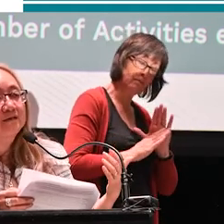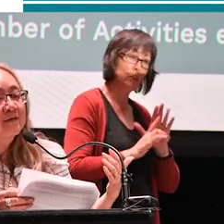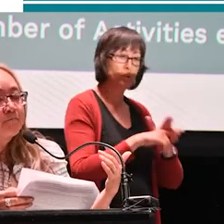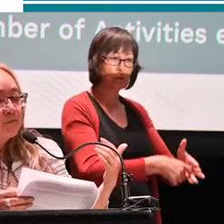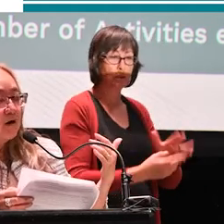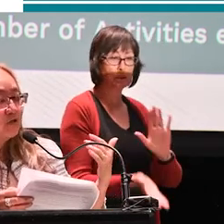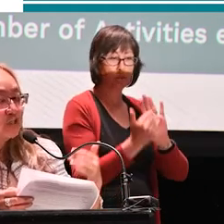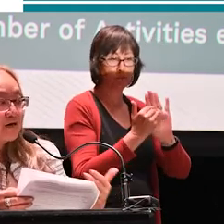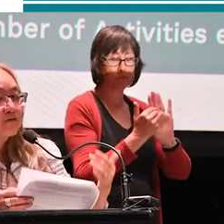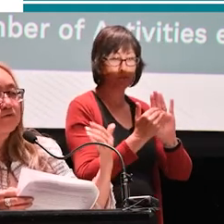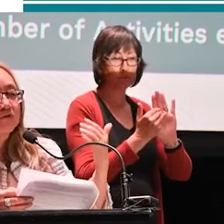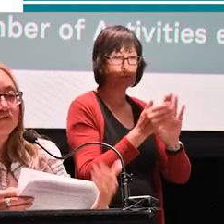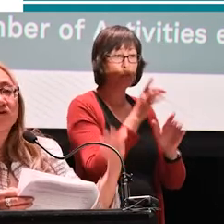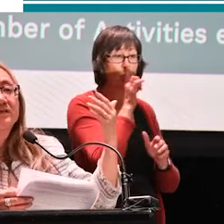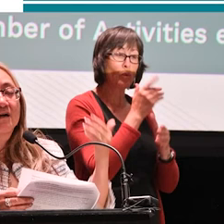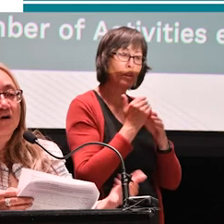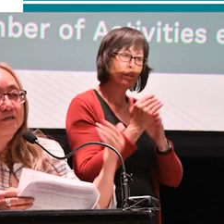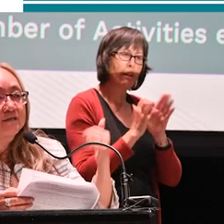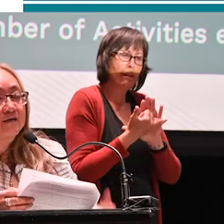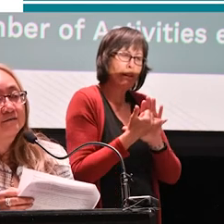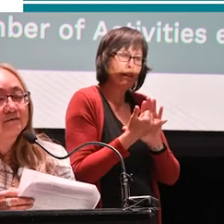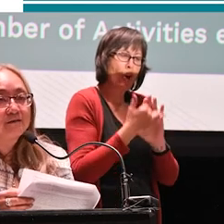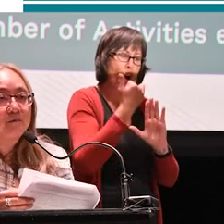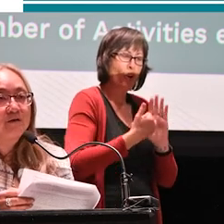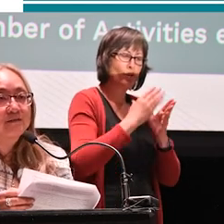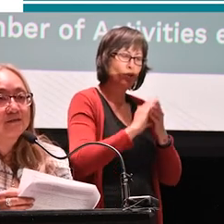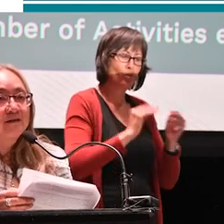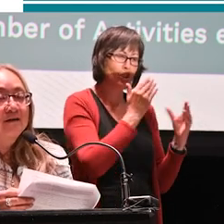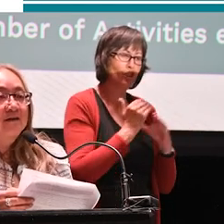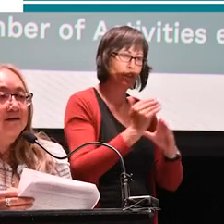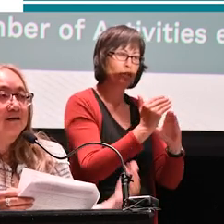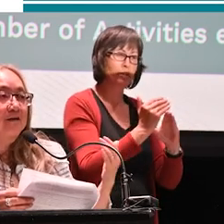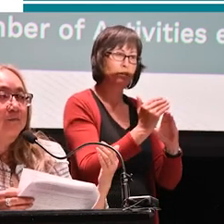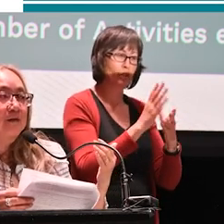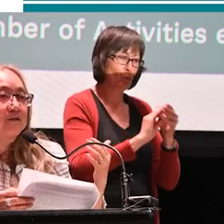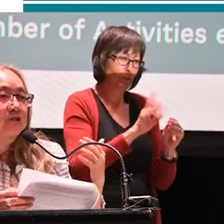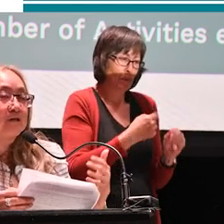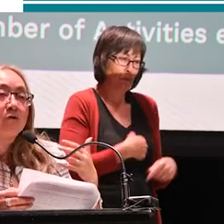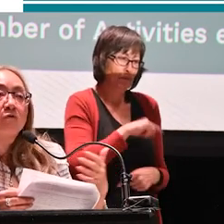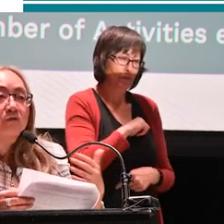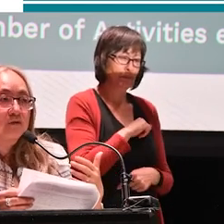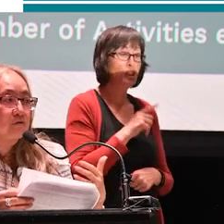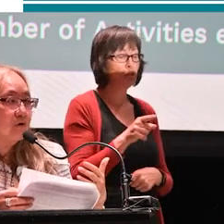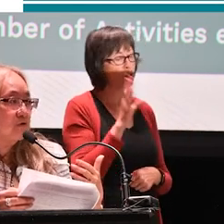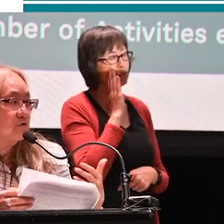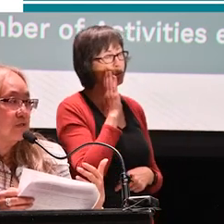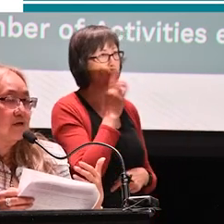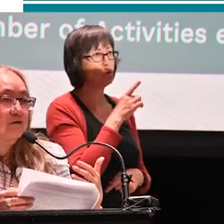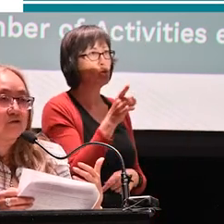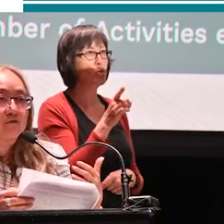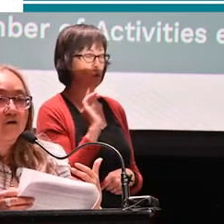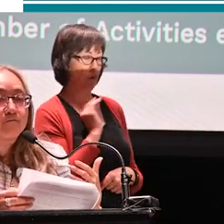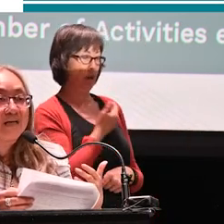of things are shared through the stories that artists tell about us. She knows you are our